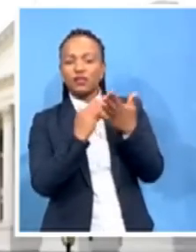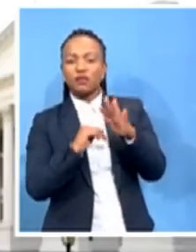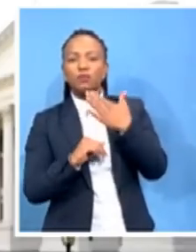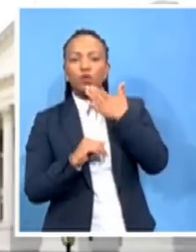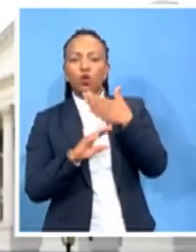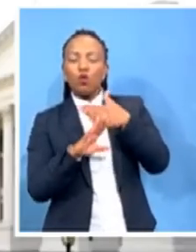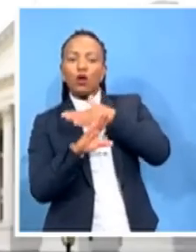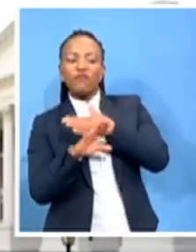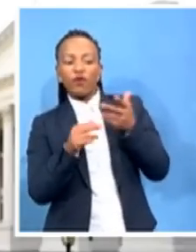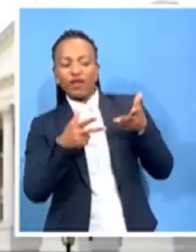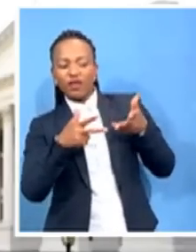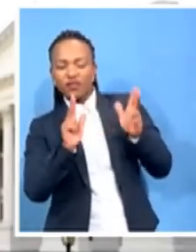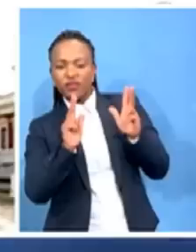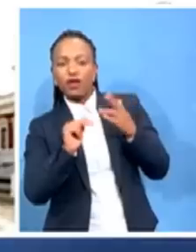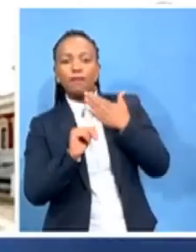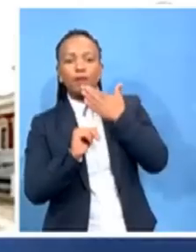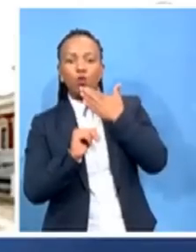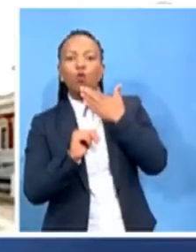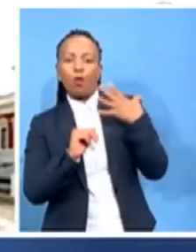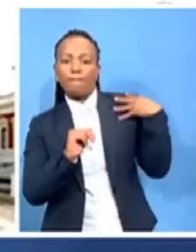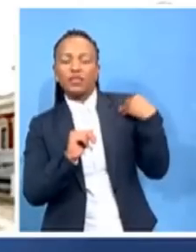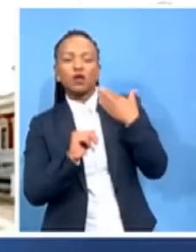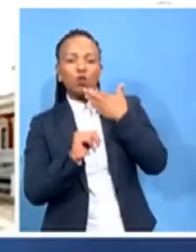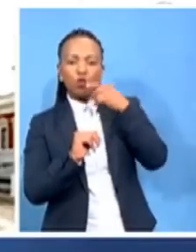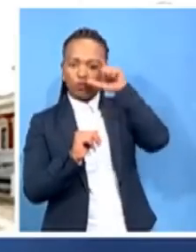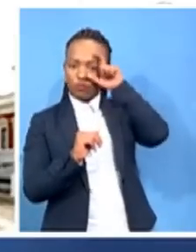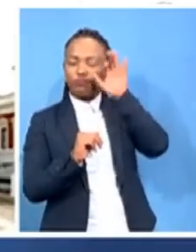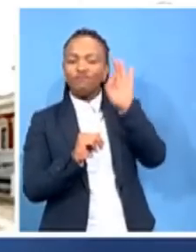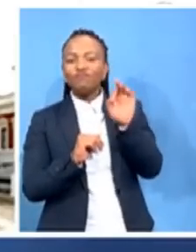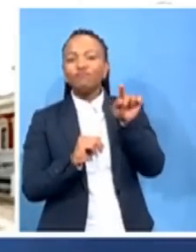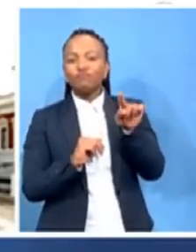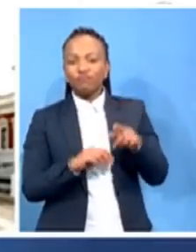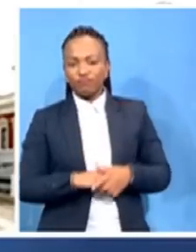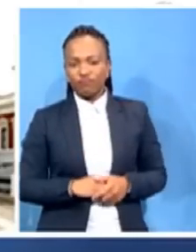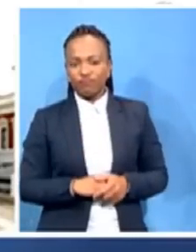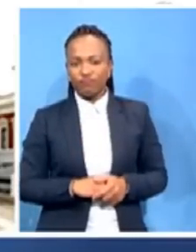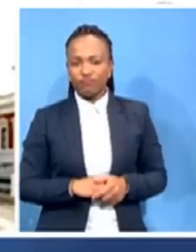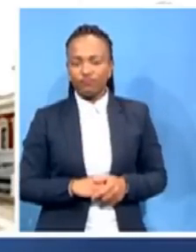of Transport. Are you engaged with the minister in regards to this?